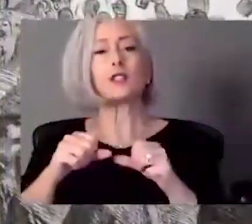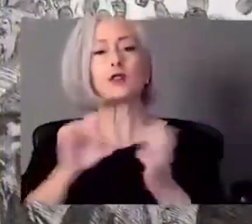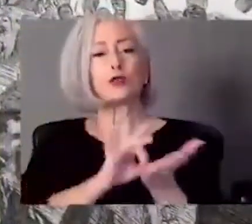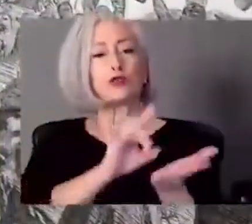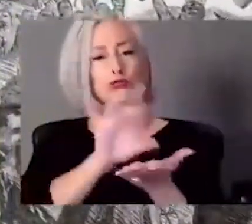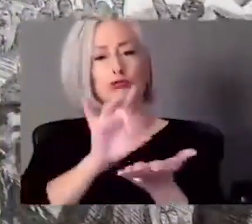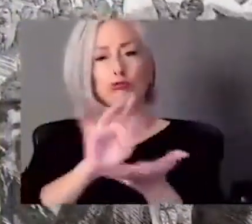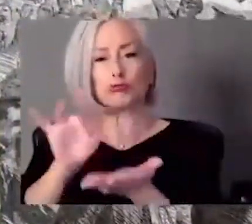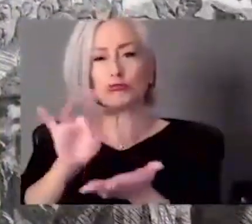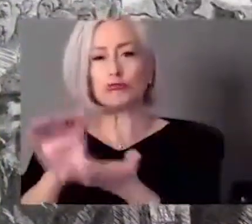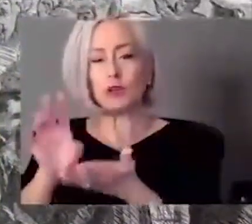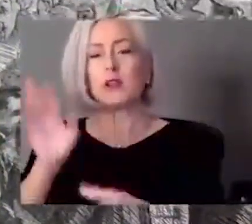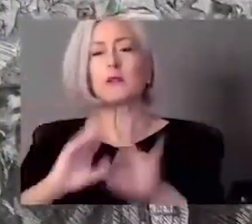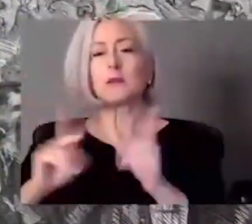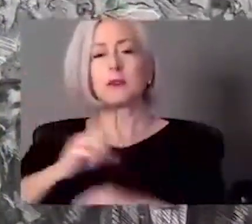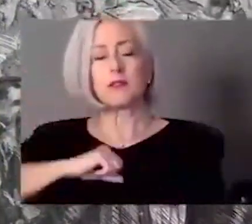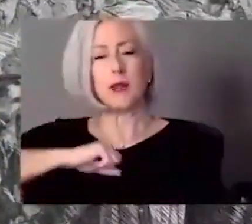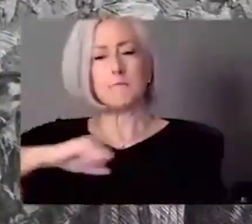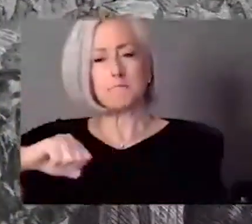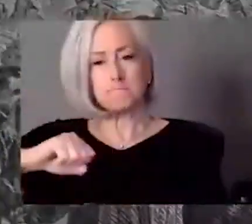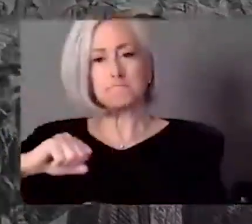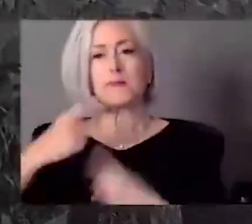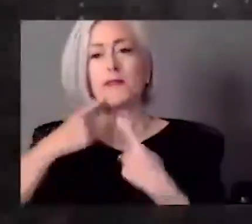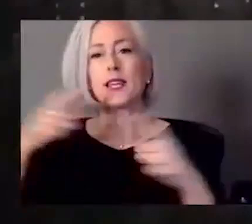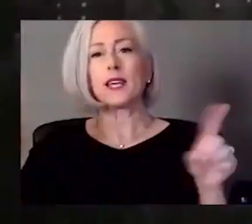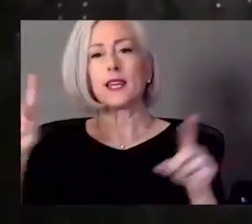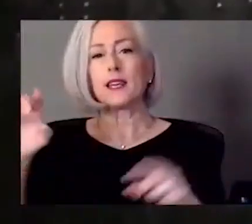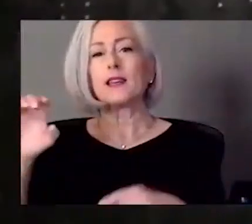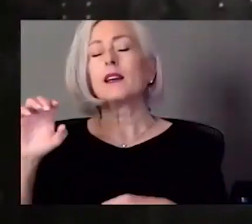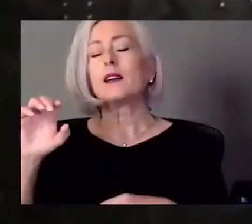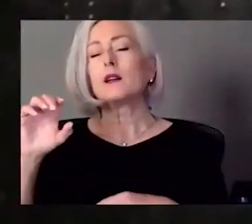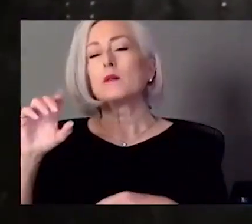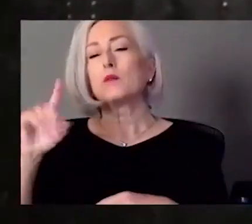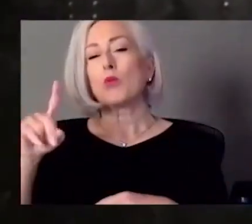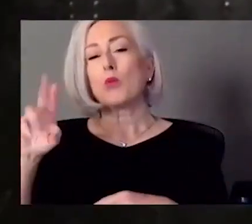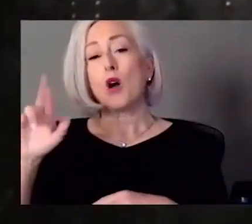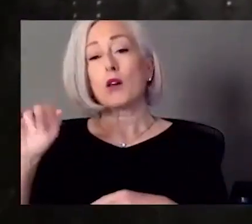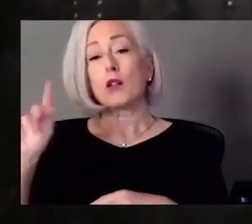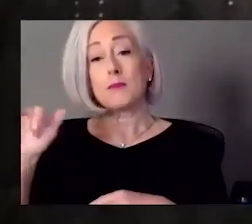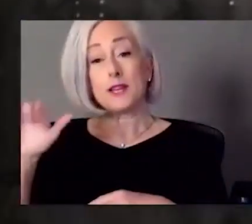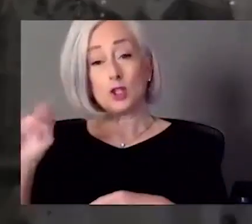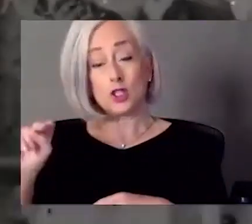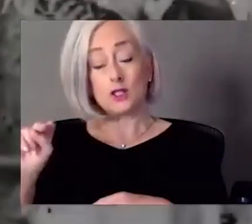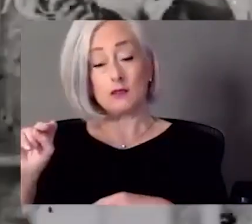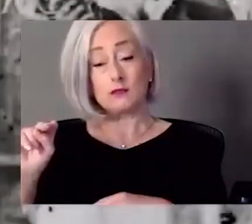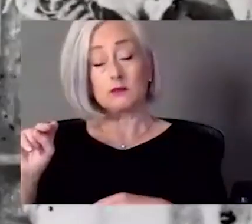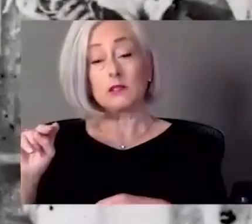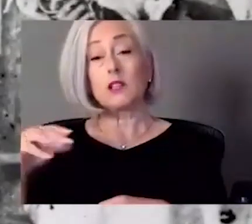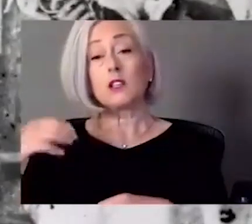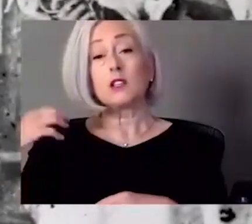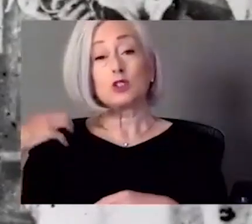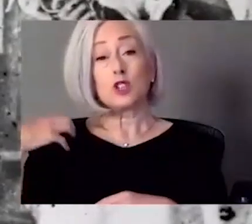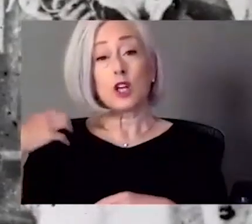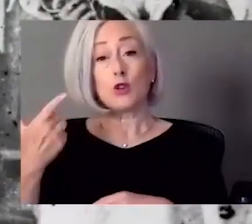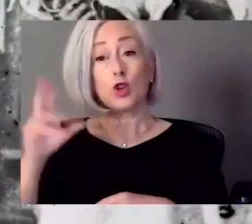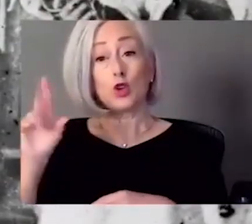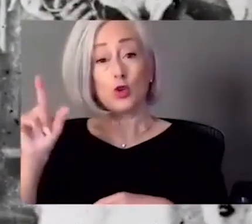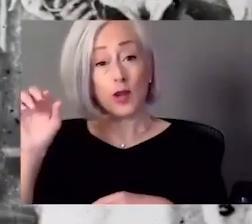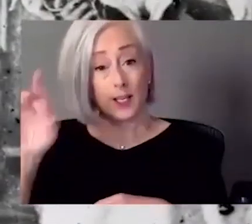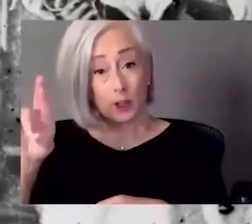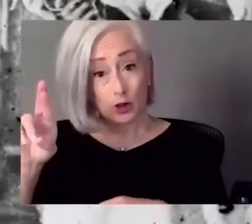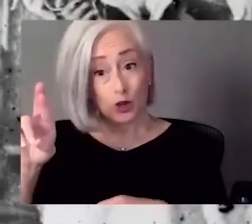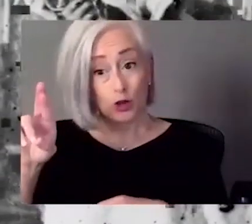General Gordon Granger that made on Texas soil. He made the announcement on Texas soil that